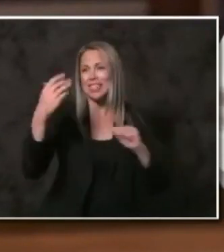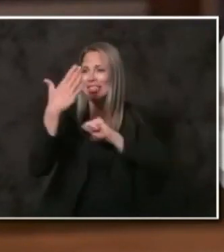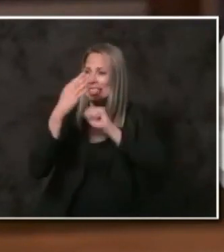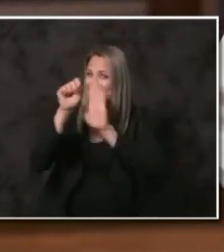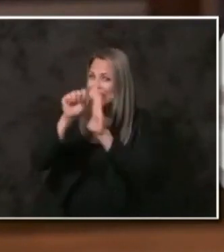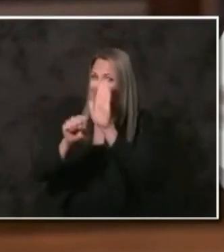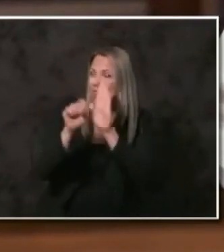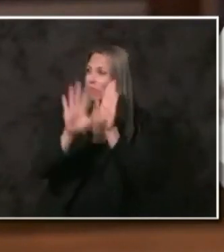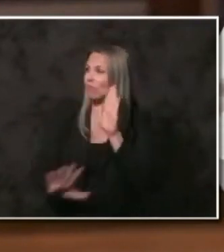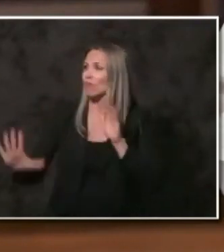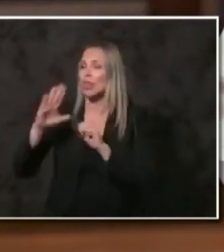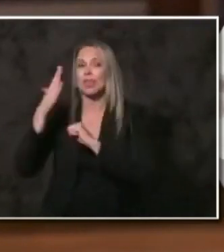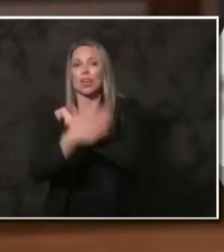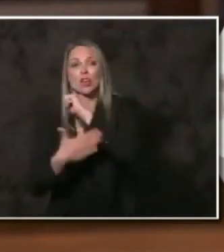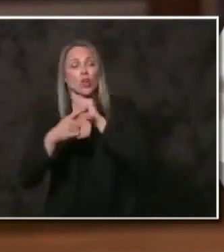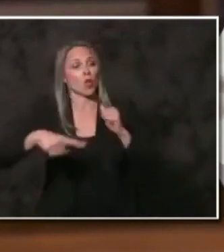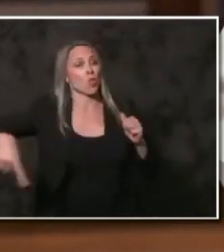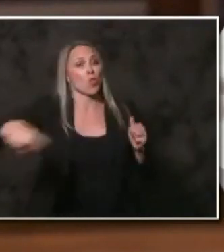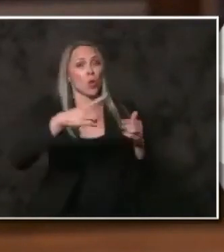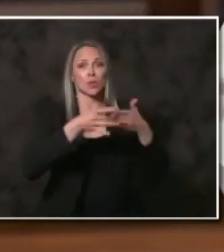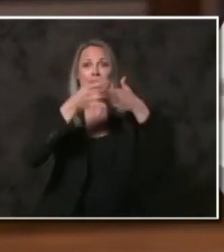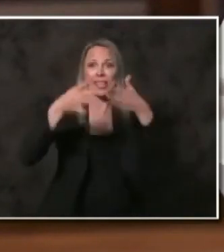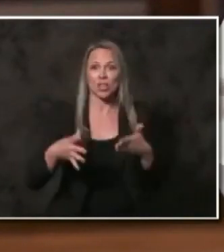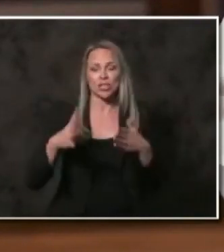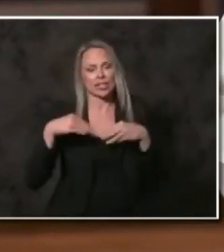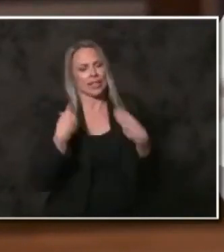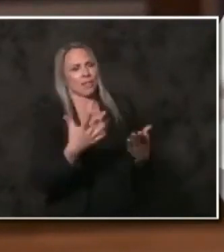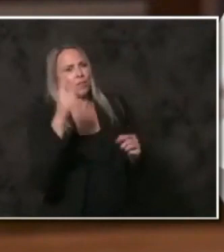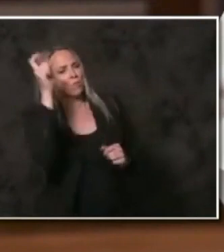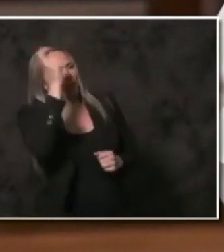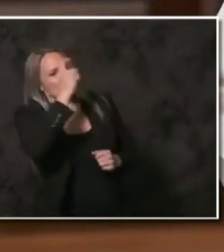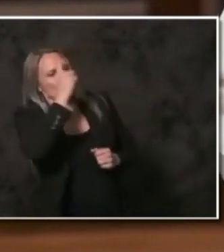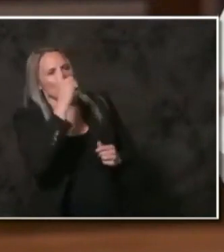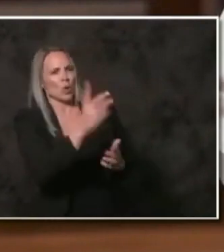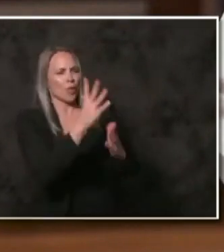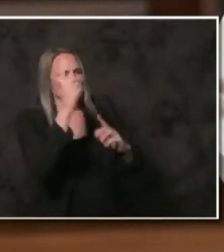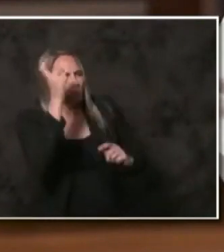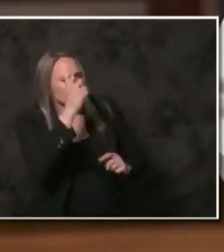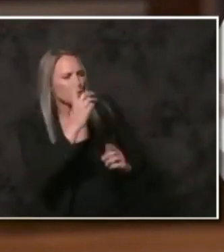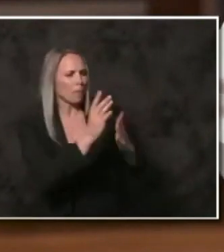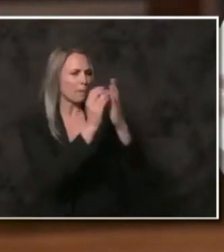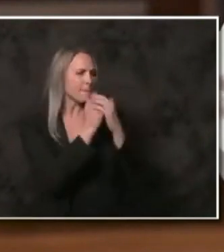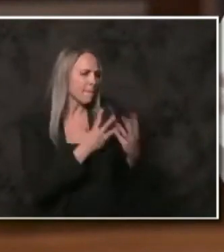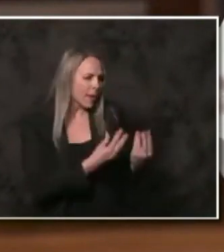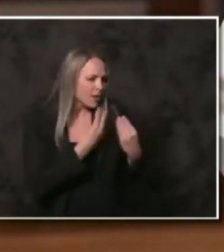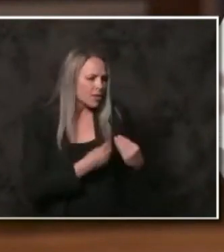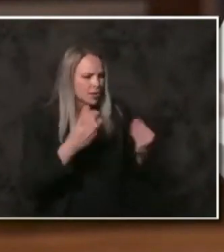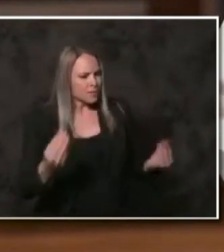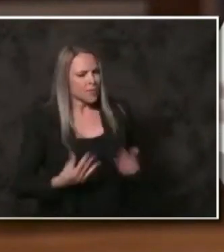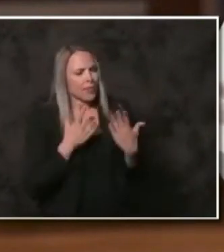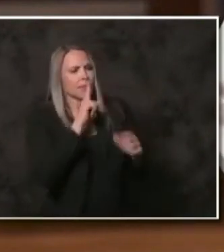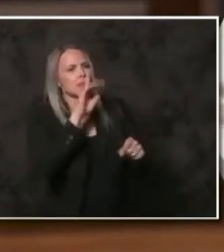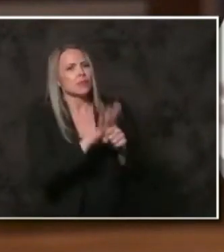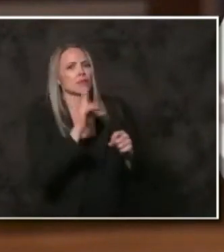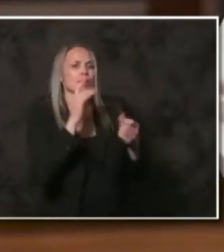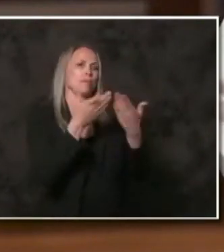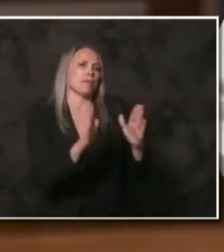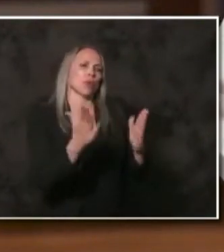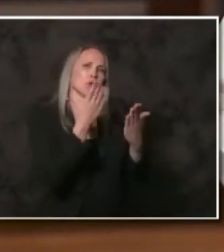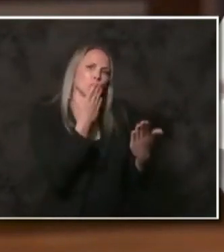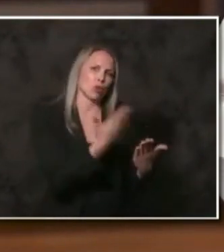country. Ahry. them with wisdom and compassion, inspiration and commitment to the public good.